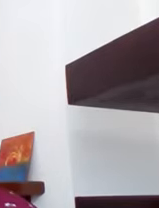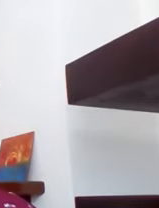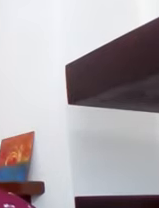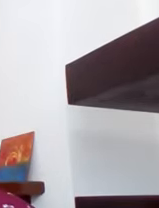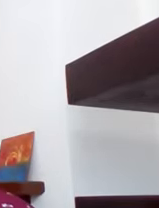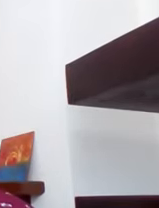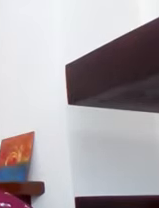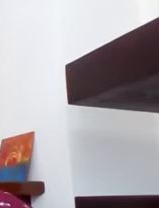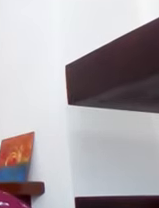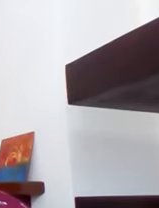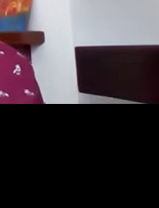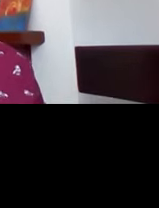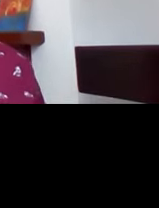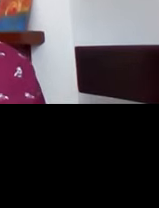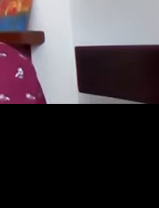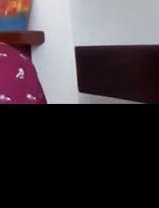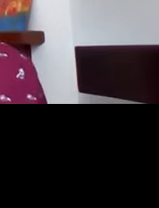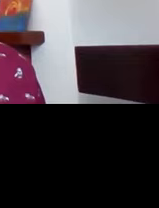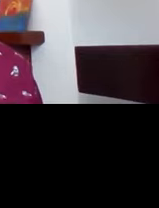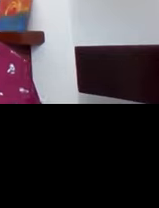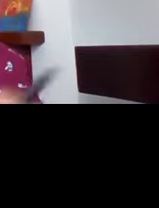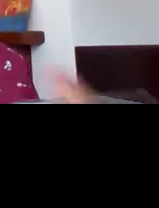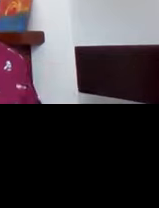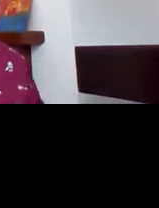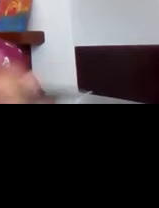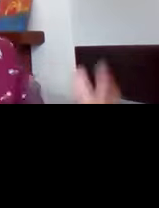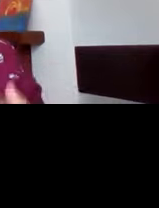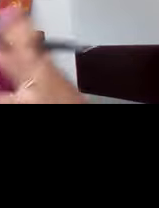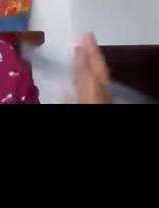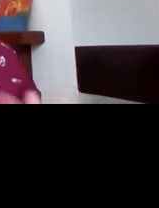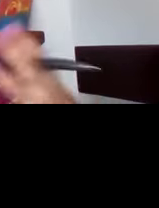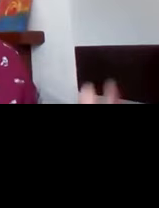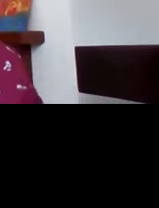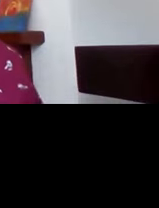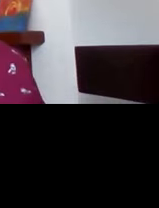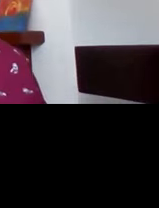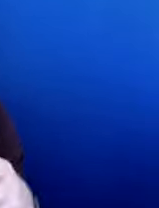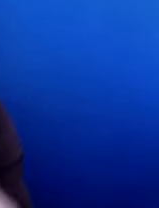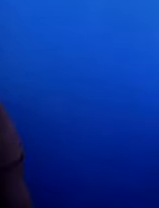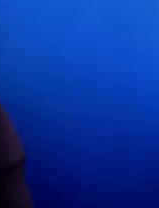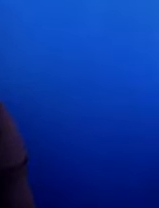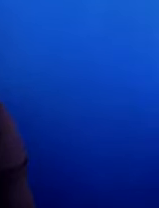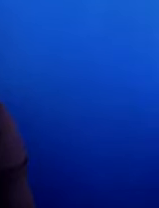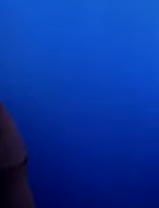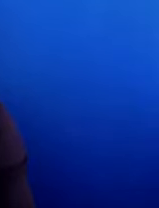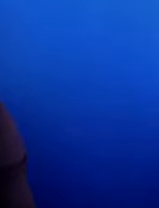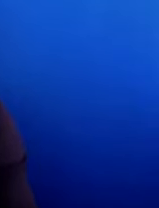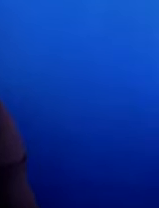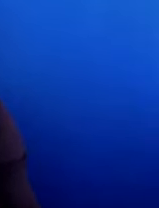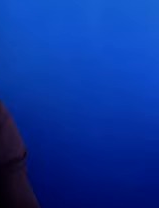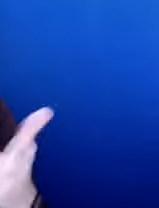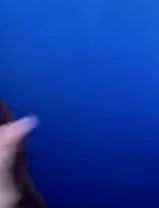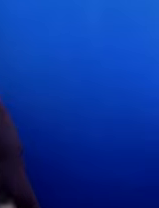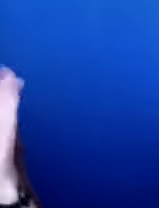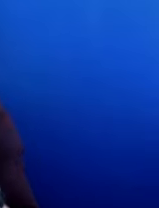the conversation about decolonisation because everyone, you know, it's very, very hot discussion at the moment. So